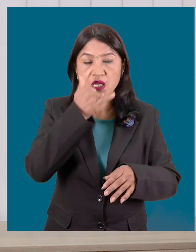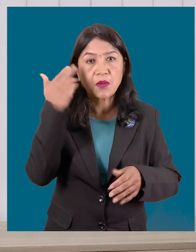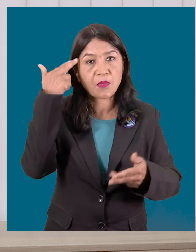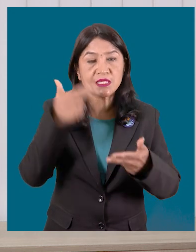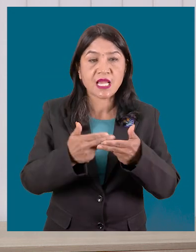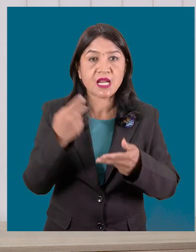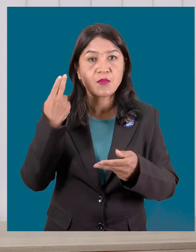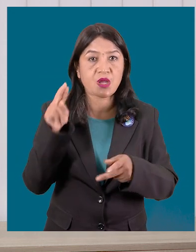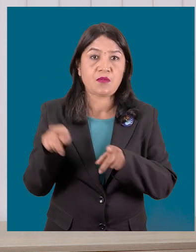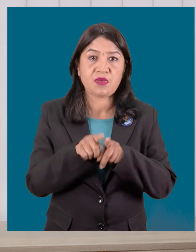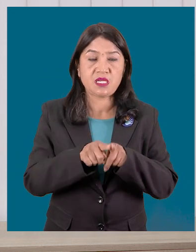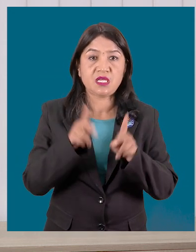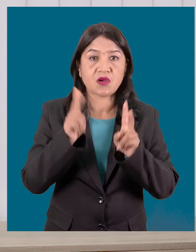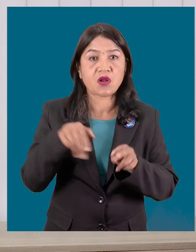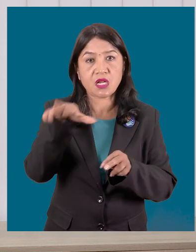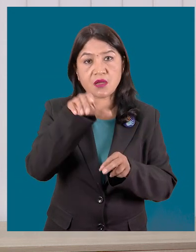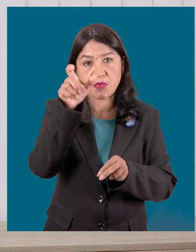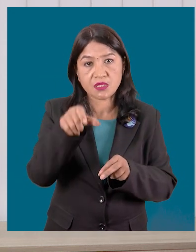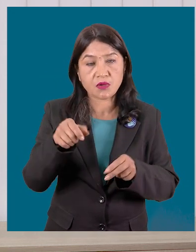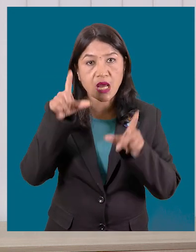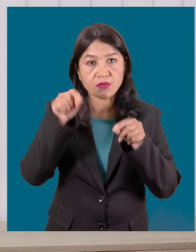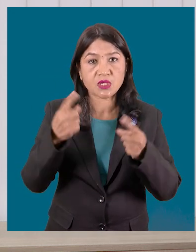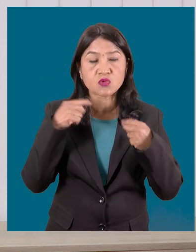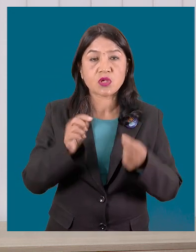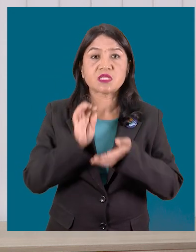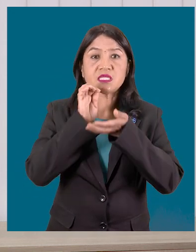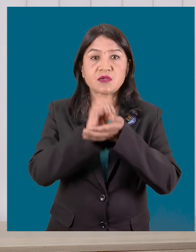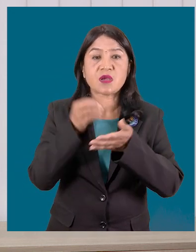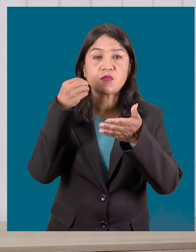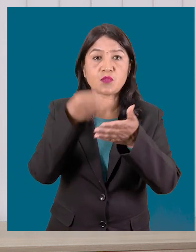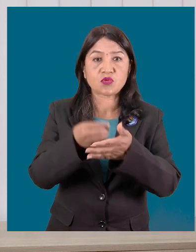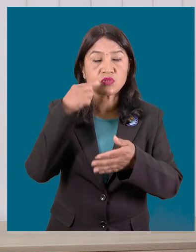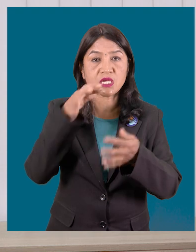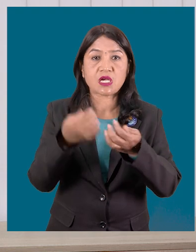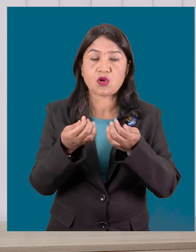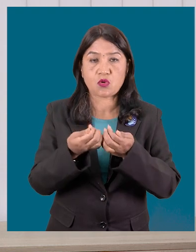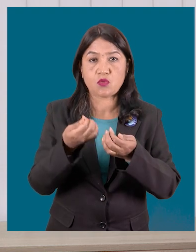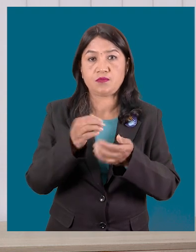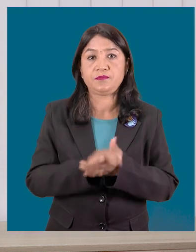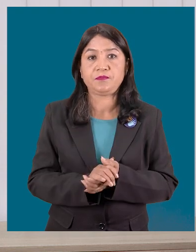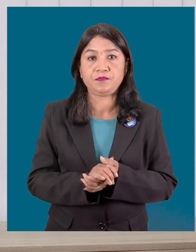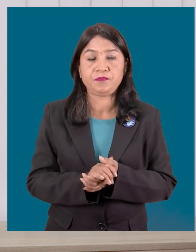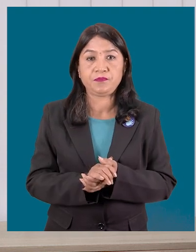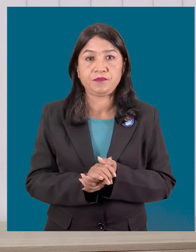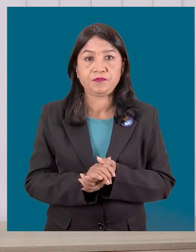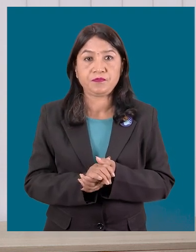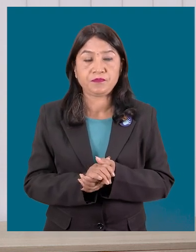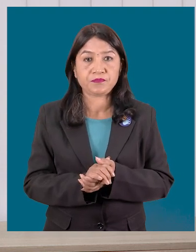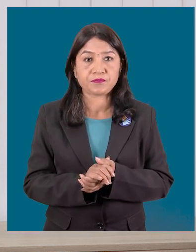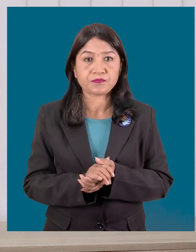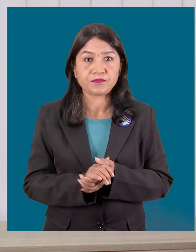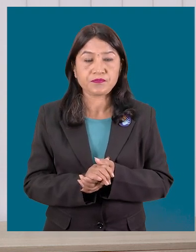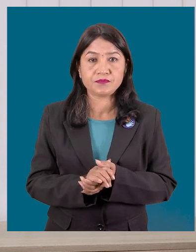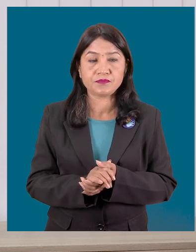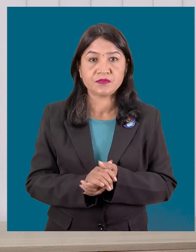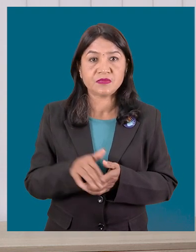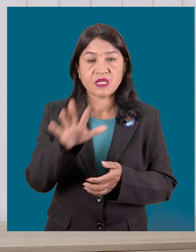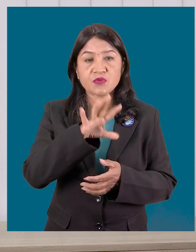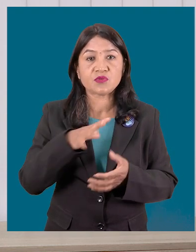to the health services they need regardless of their HIV status, background or gender.